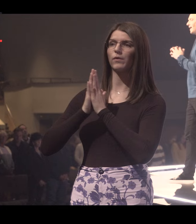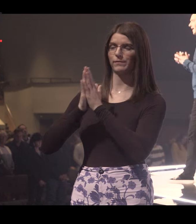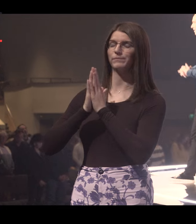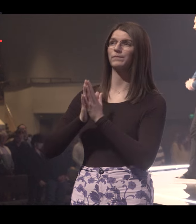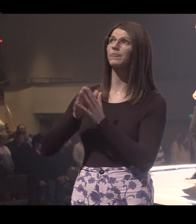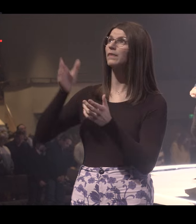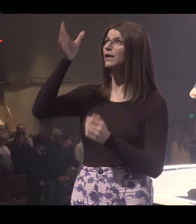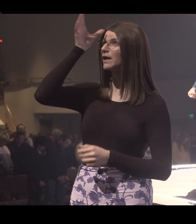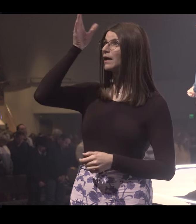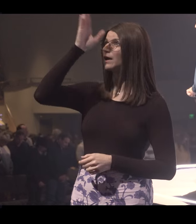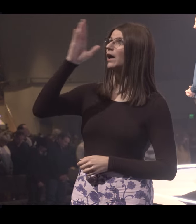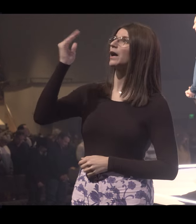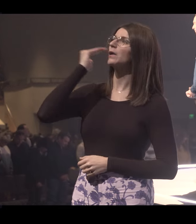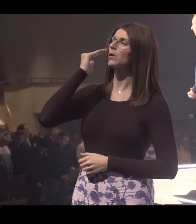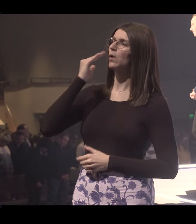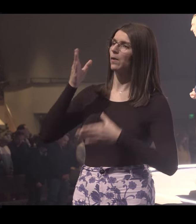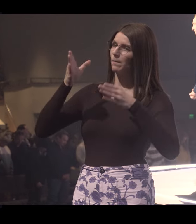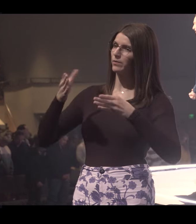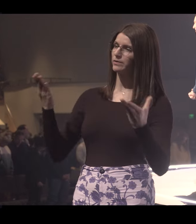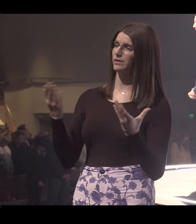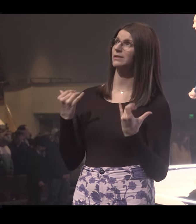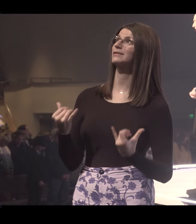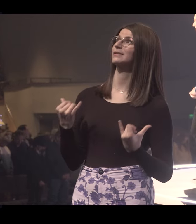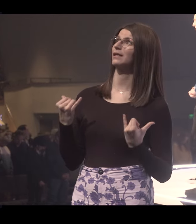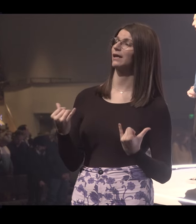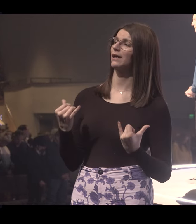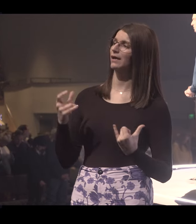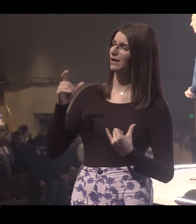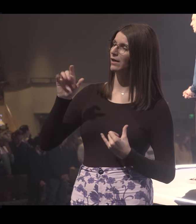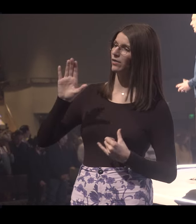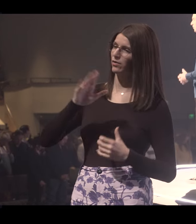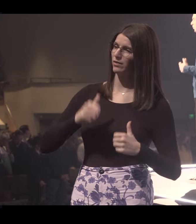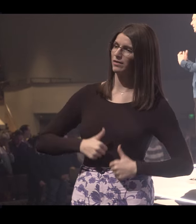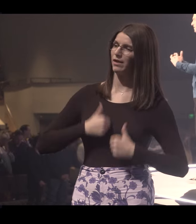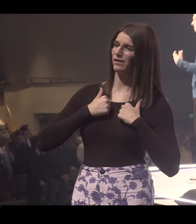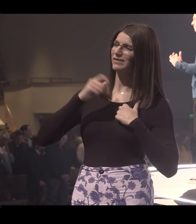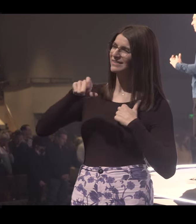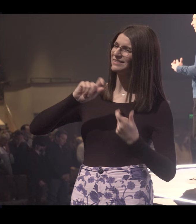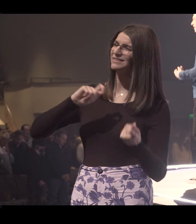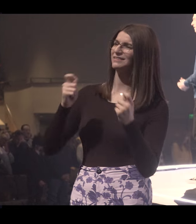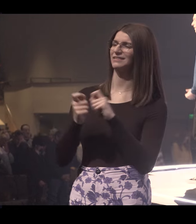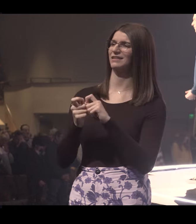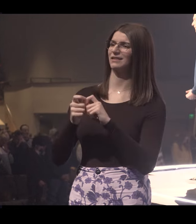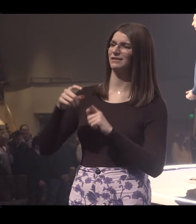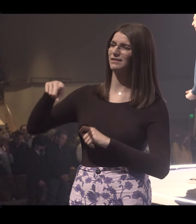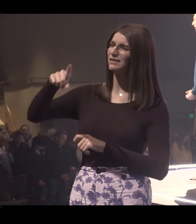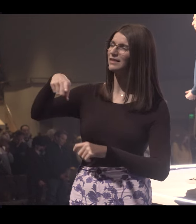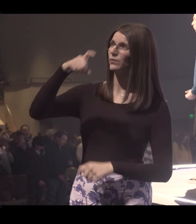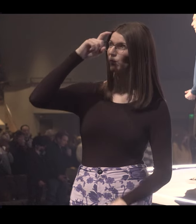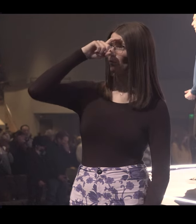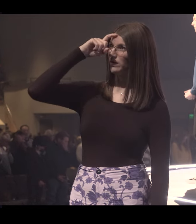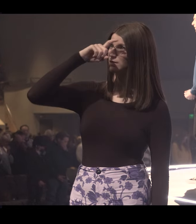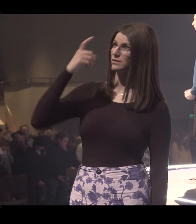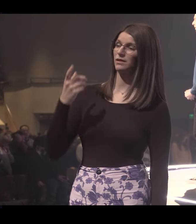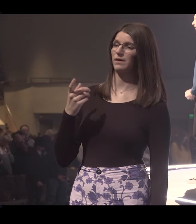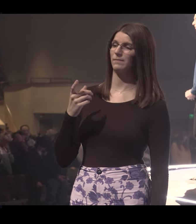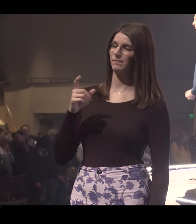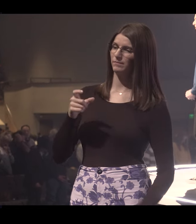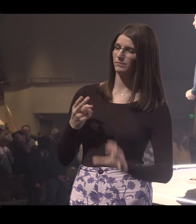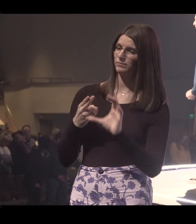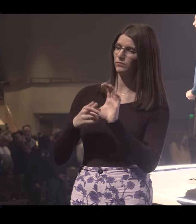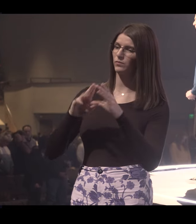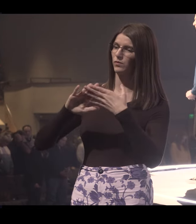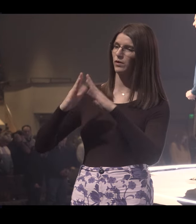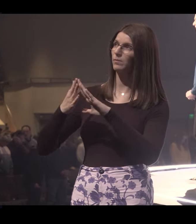Let's pray. God, know there's someone here today that just needs their life to change. They need wisdom and they are one